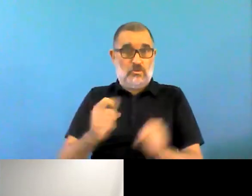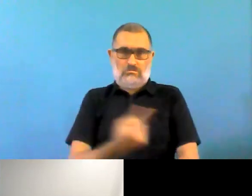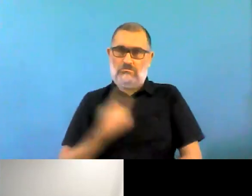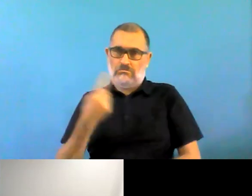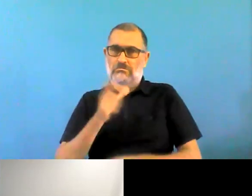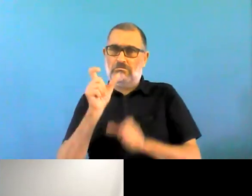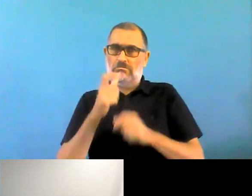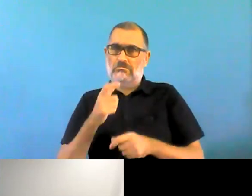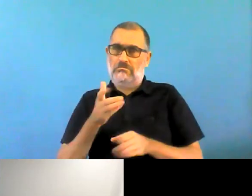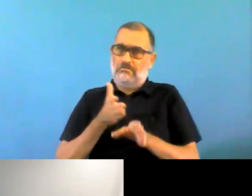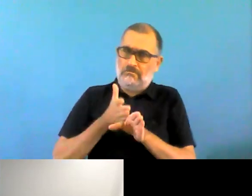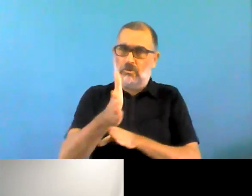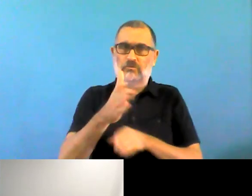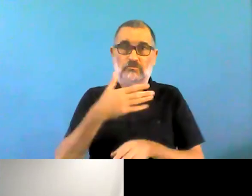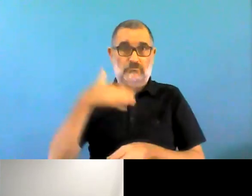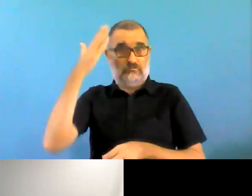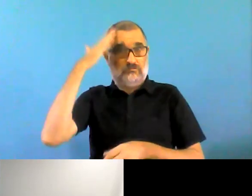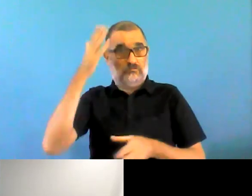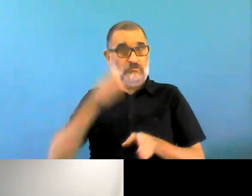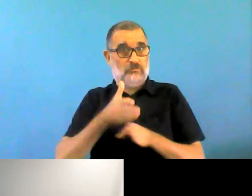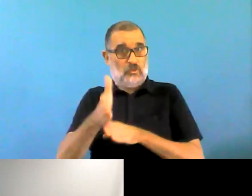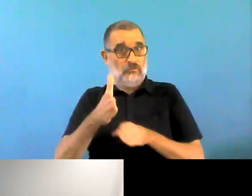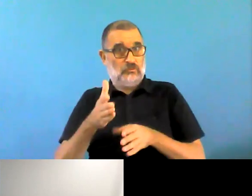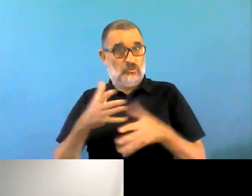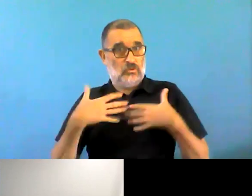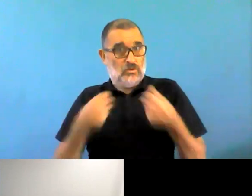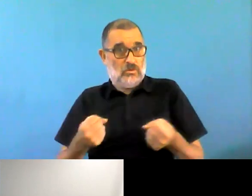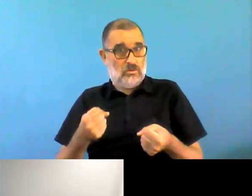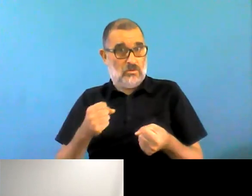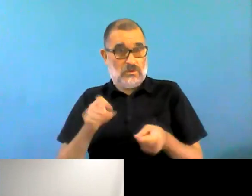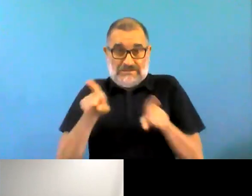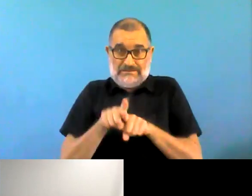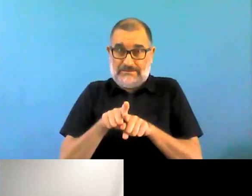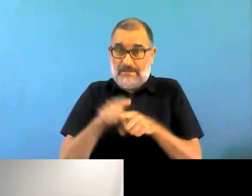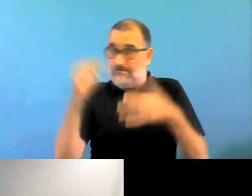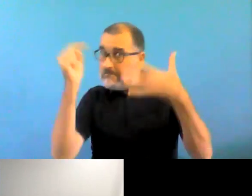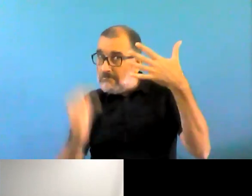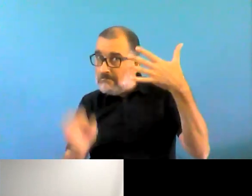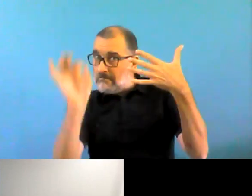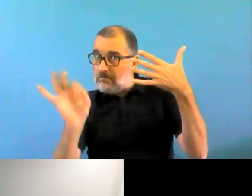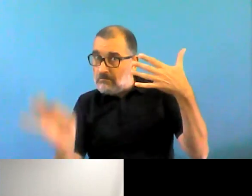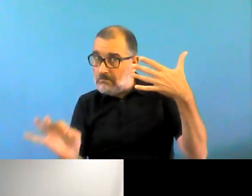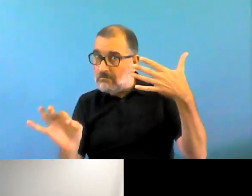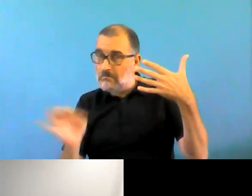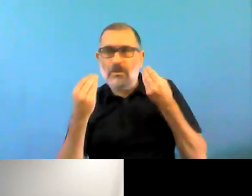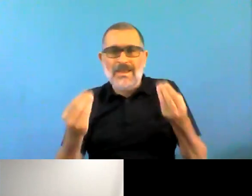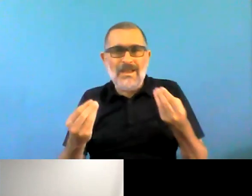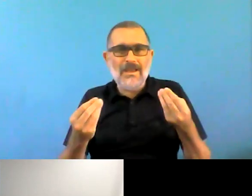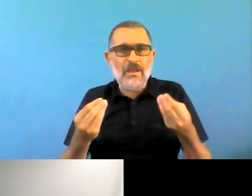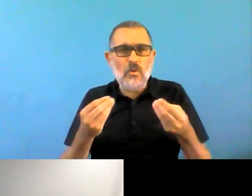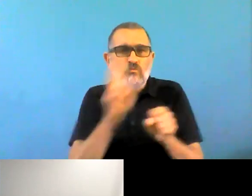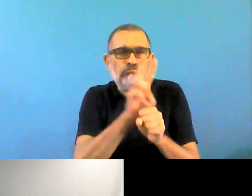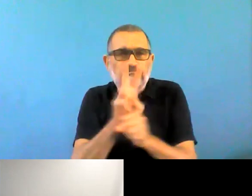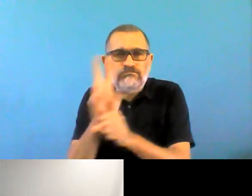how to protect the mental health of health professionals, especially because we know that the demand